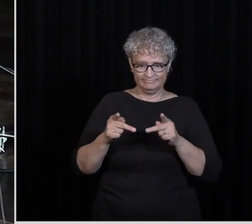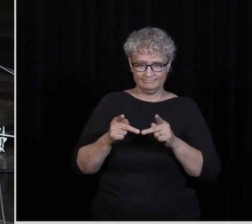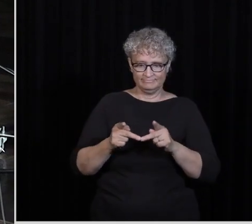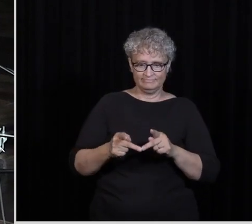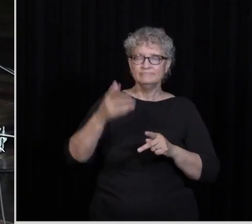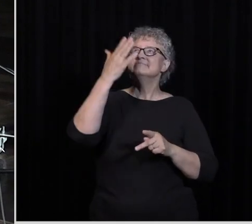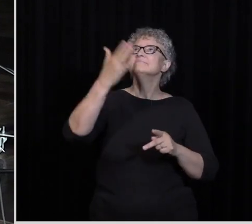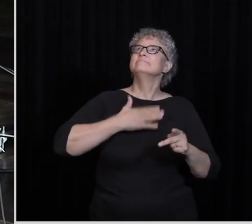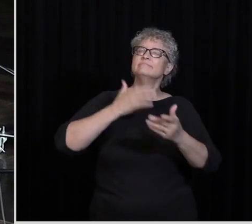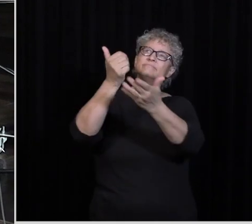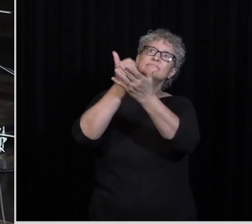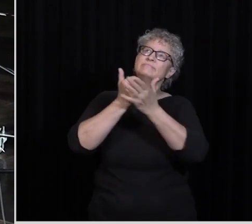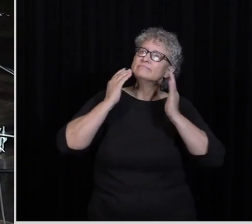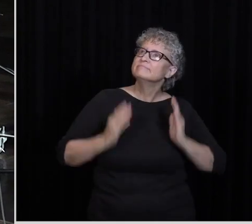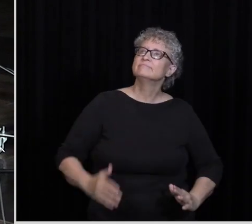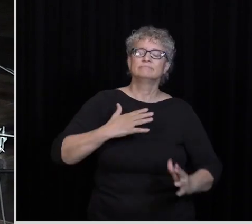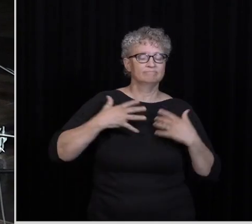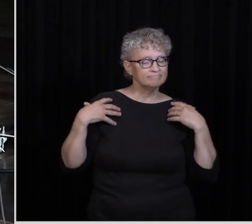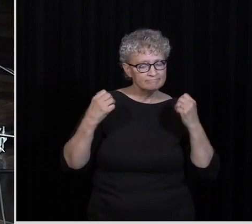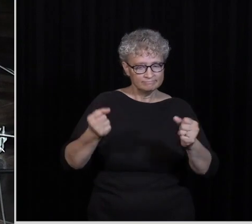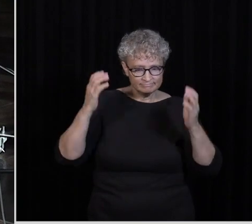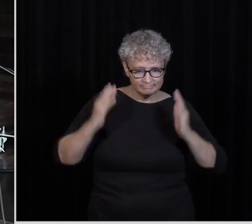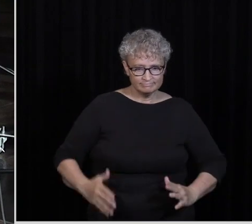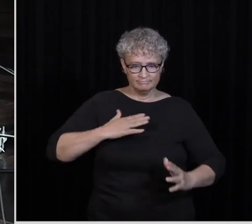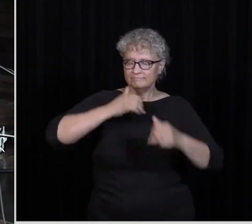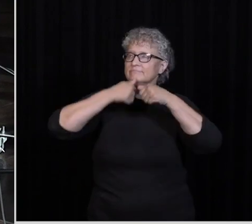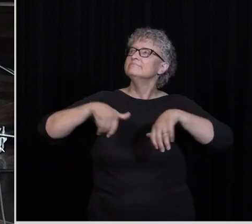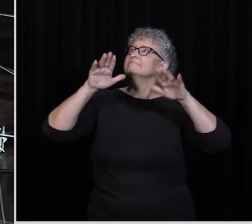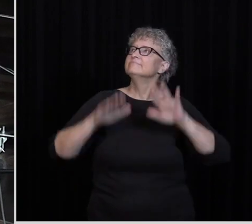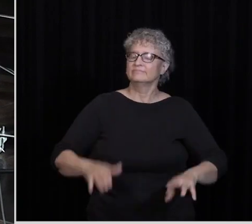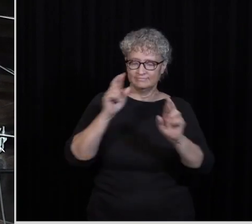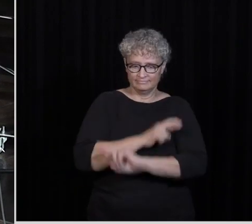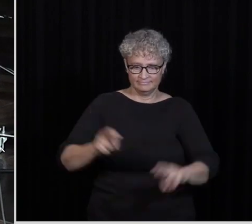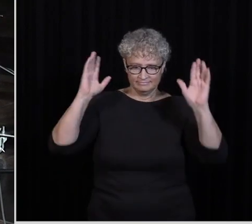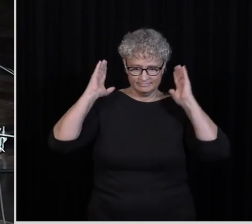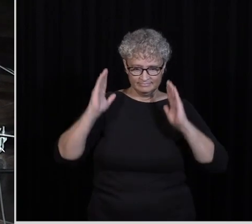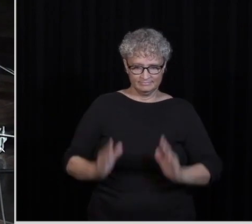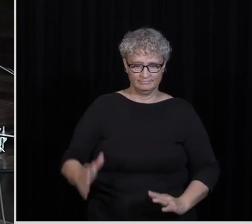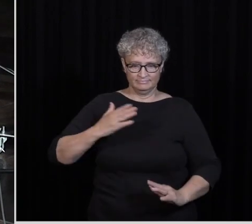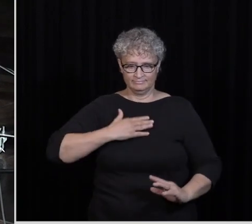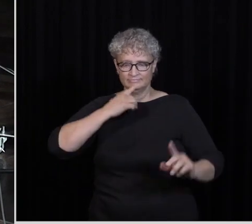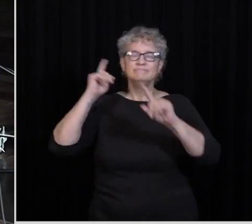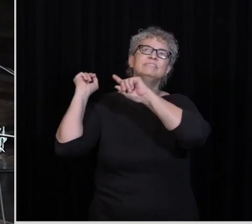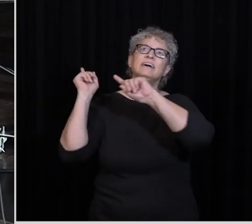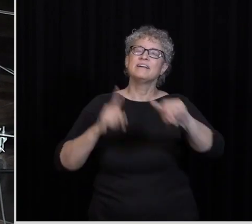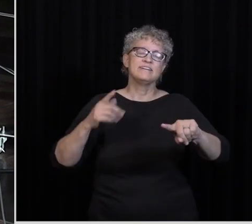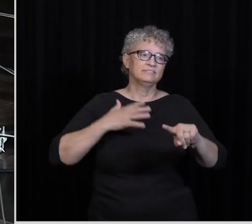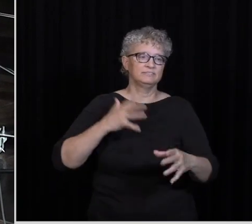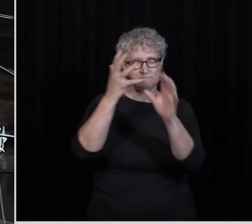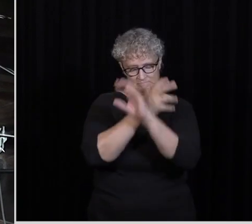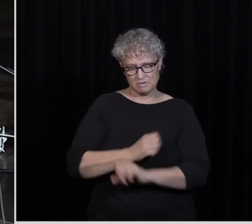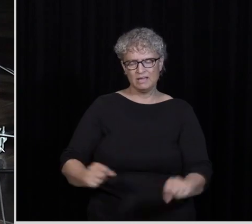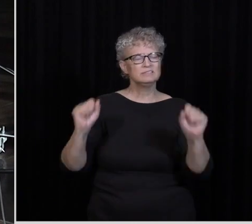You are my helper, my healer My blessed redeemer, my